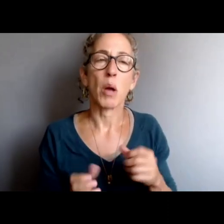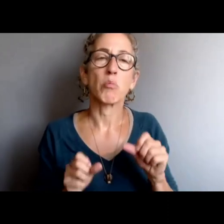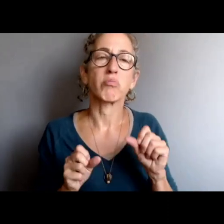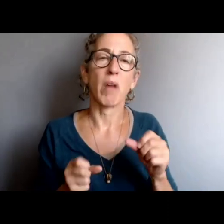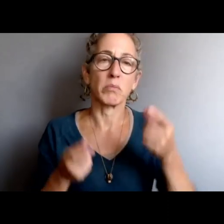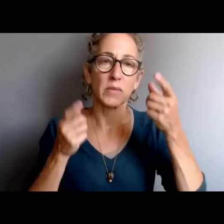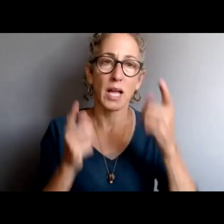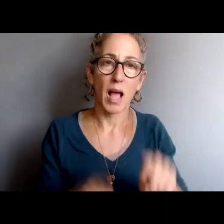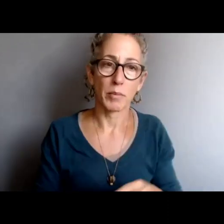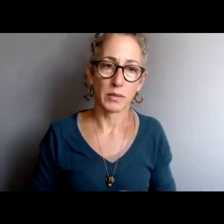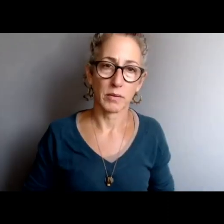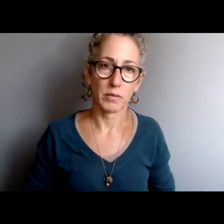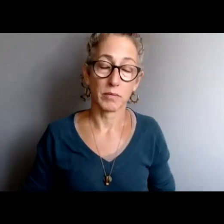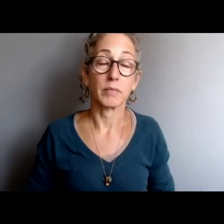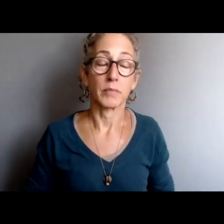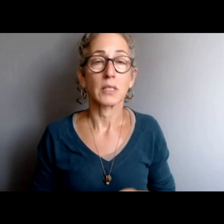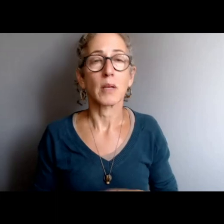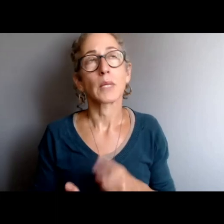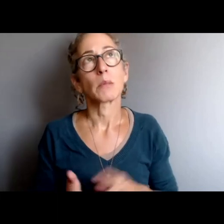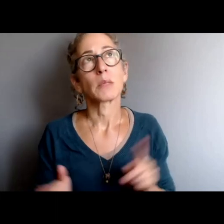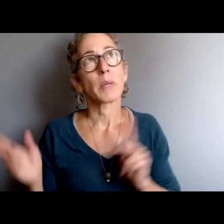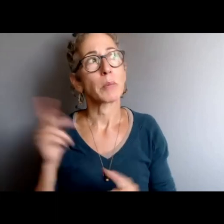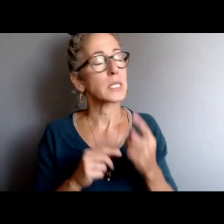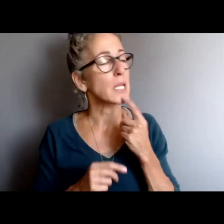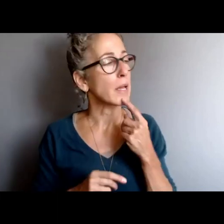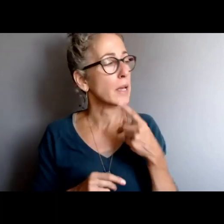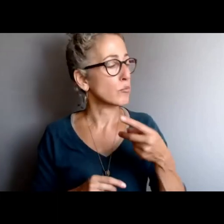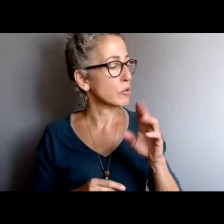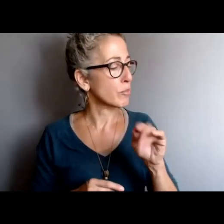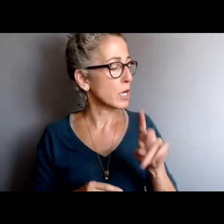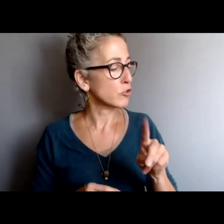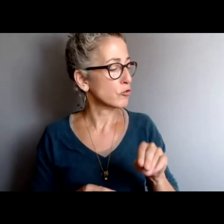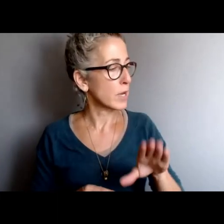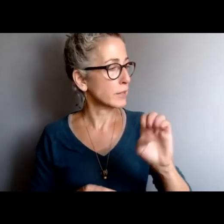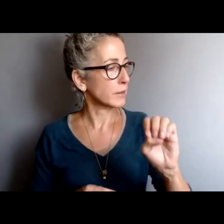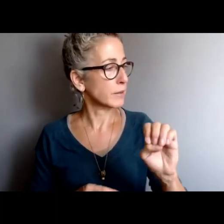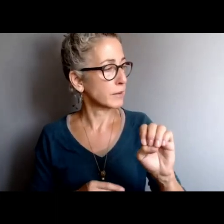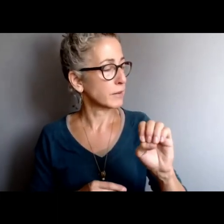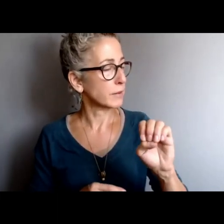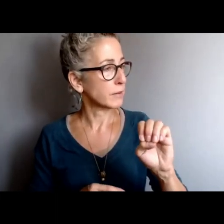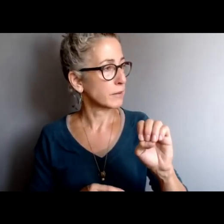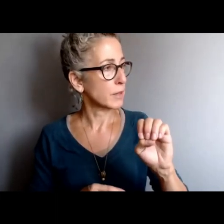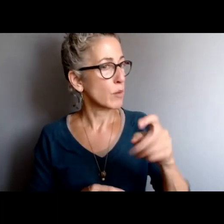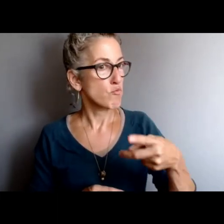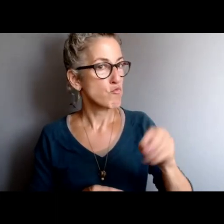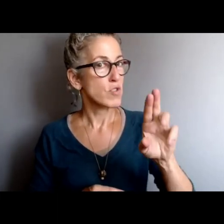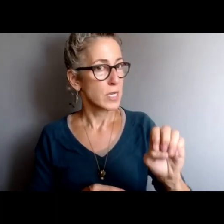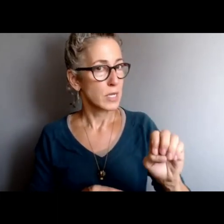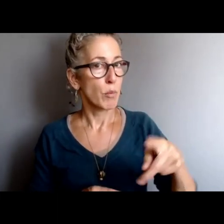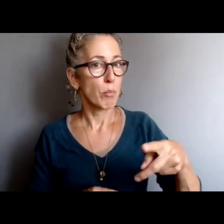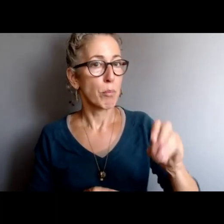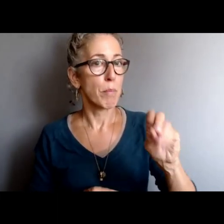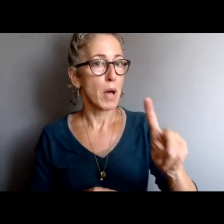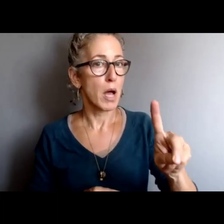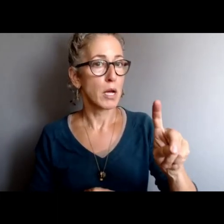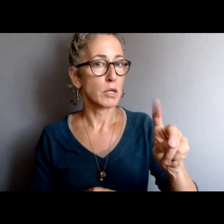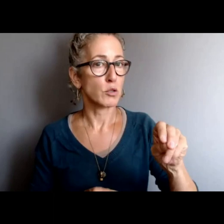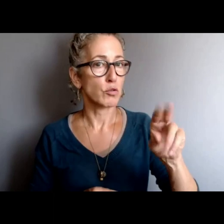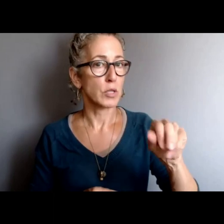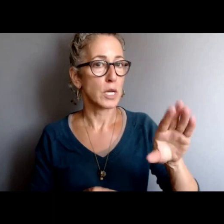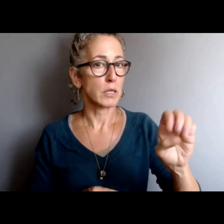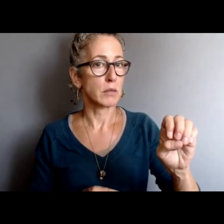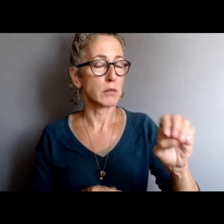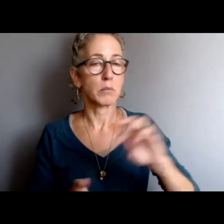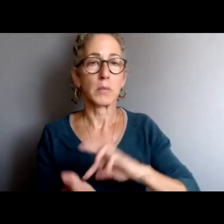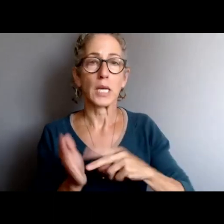Sometimes people explain it as just reaching more than 50%,